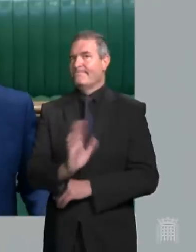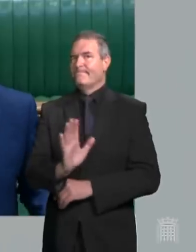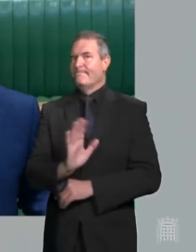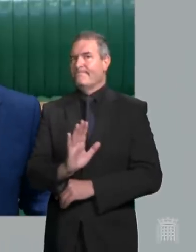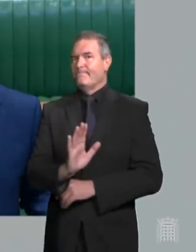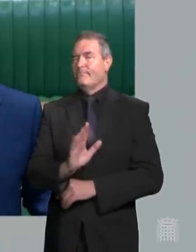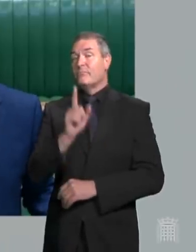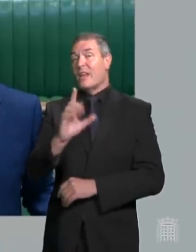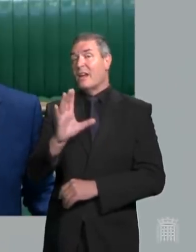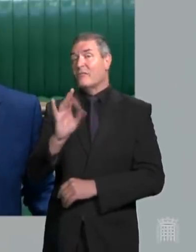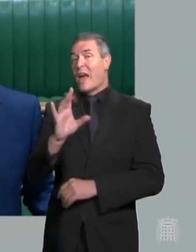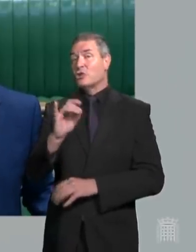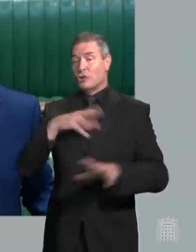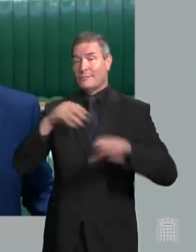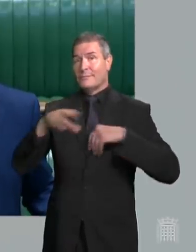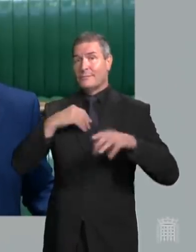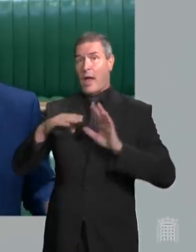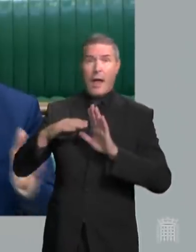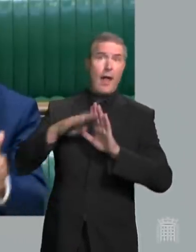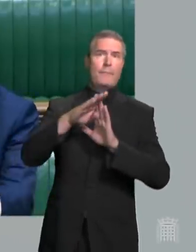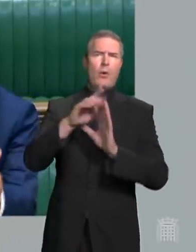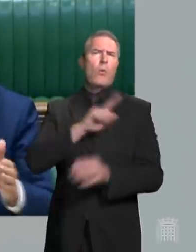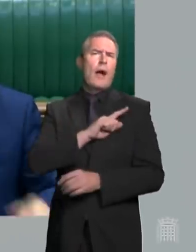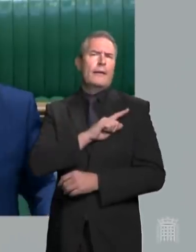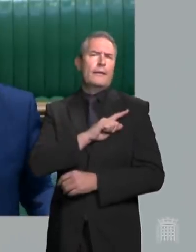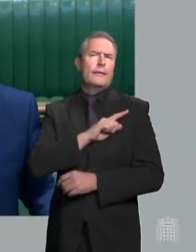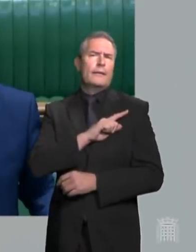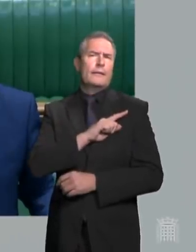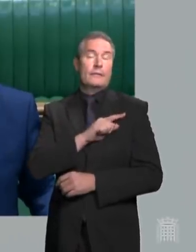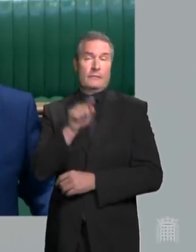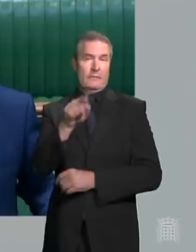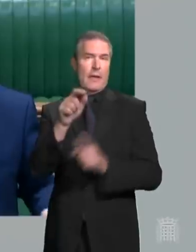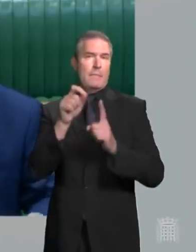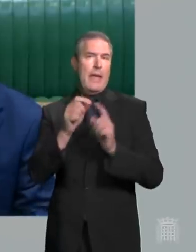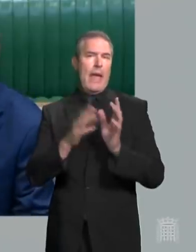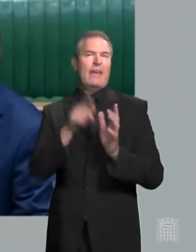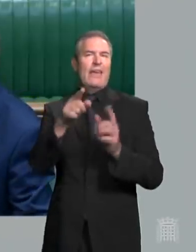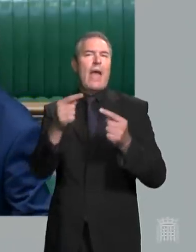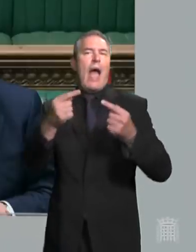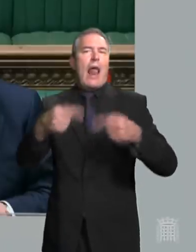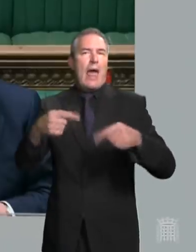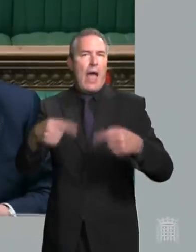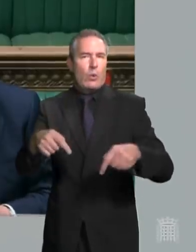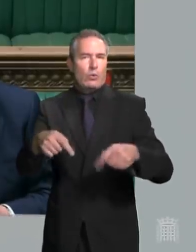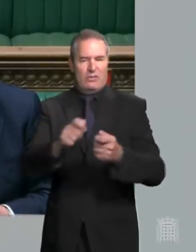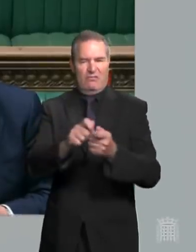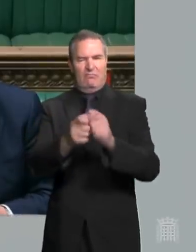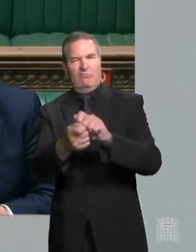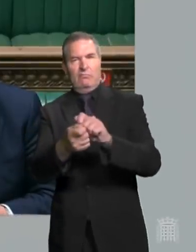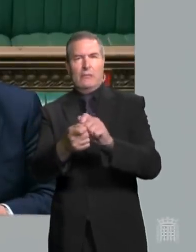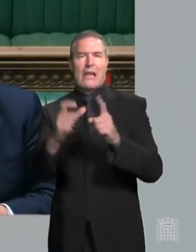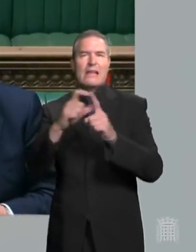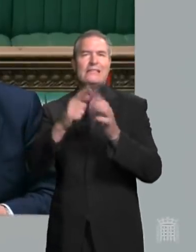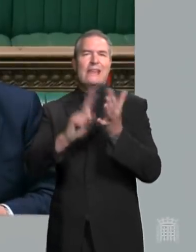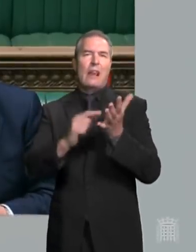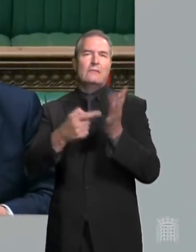clear why infection rates are so high. Because the Prime Minister let the Delta, or we can call it the Johnson variant, into